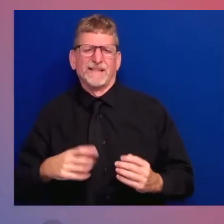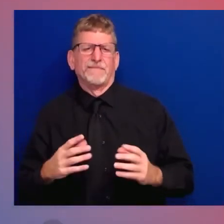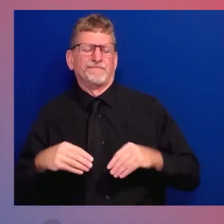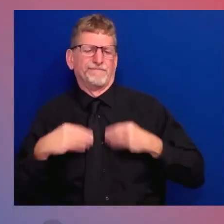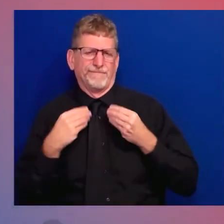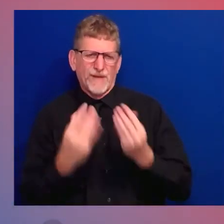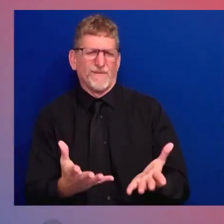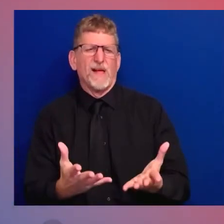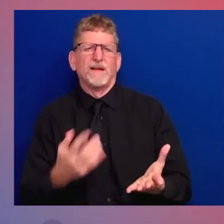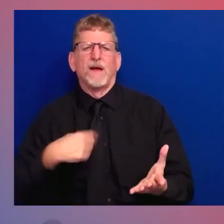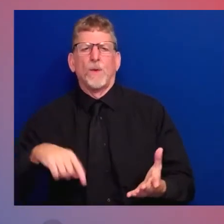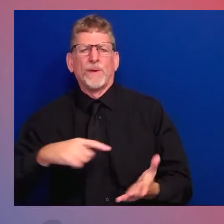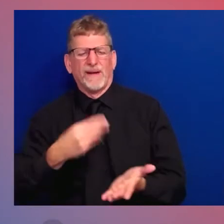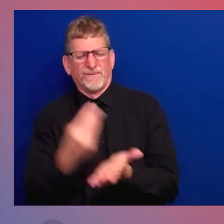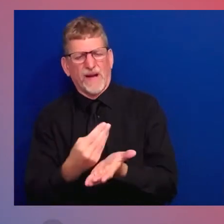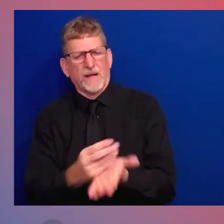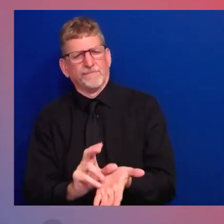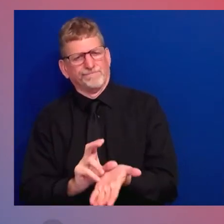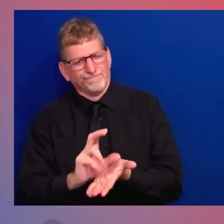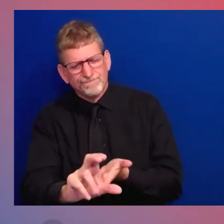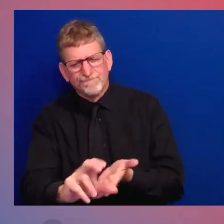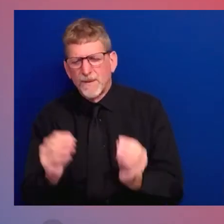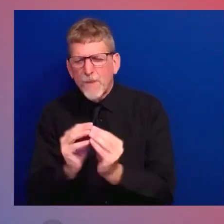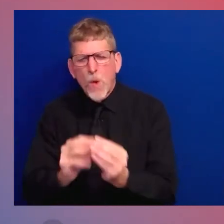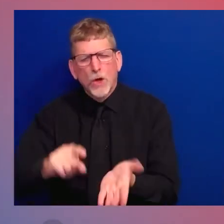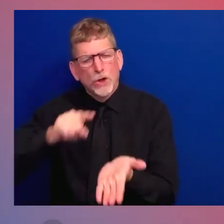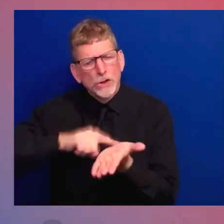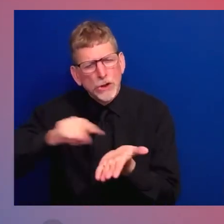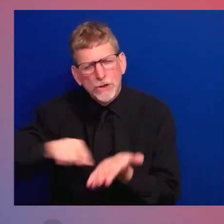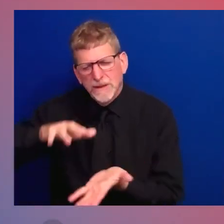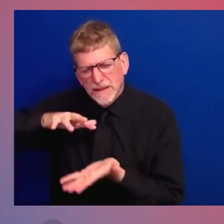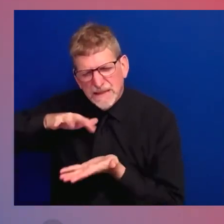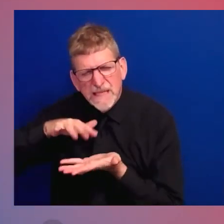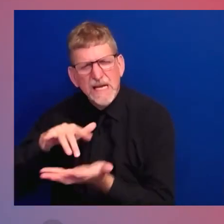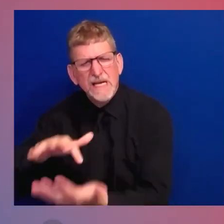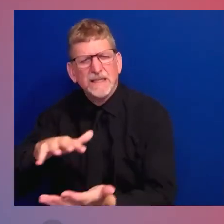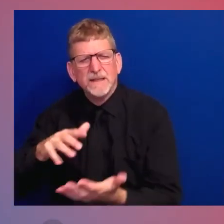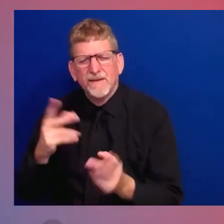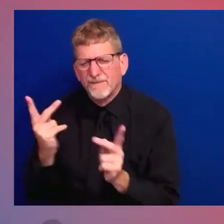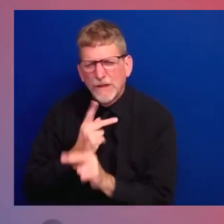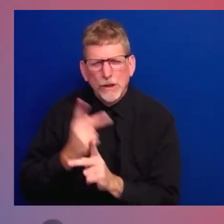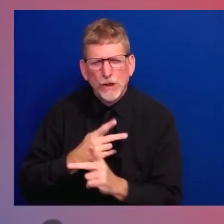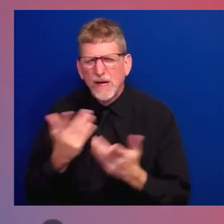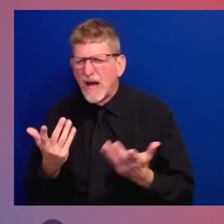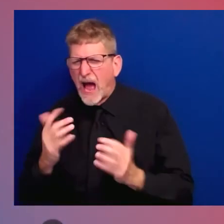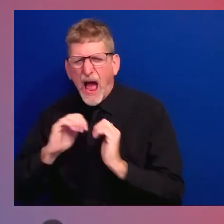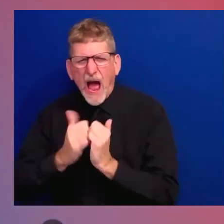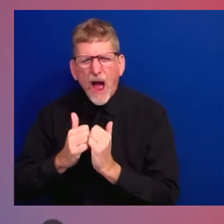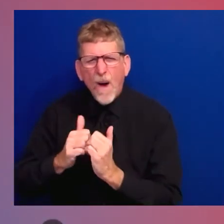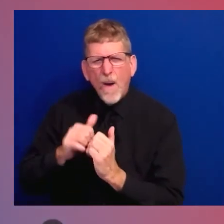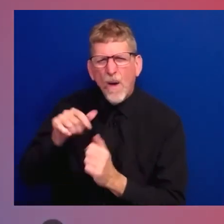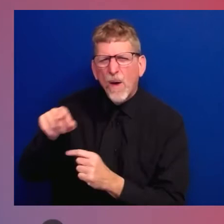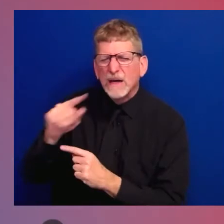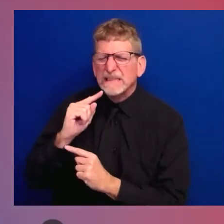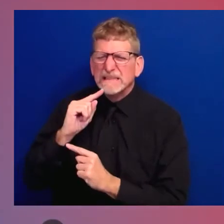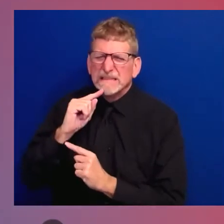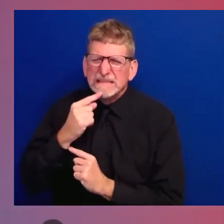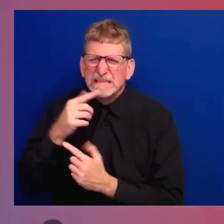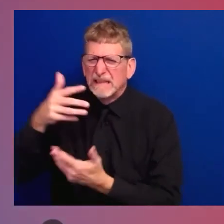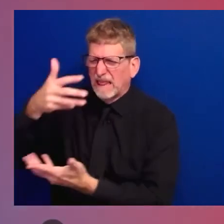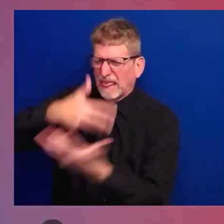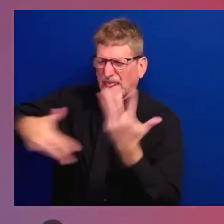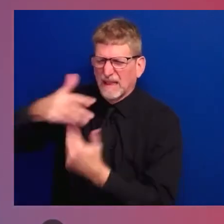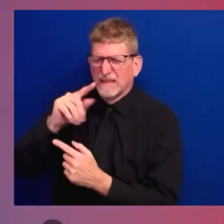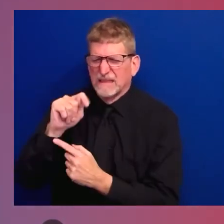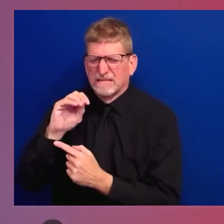exposure in the military. We're speeding up the process to identify and address adverse impacts of military-related